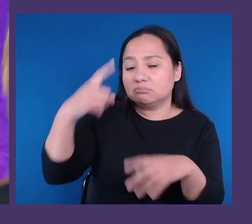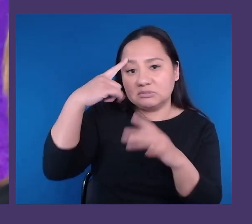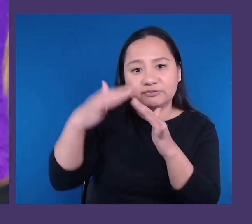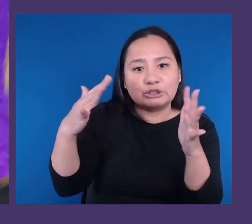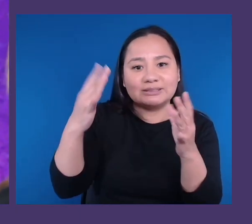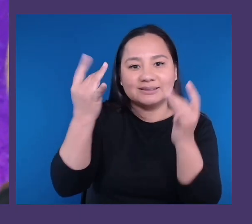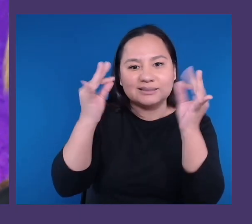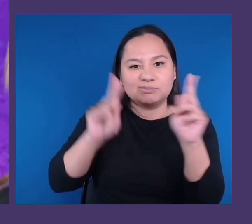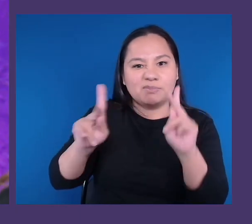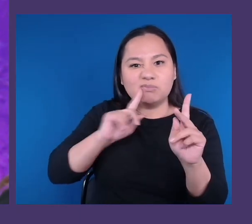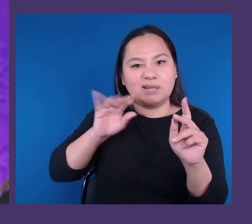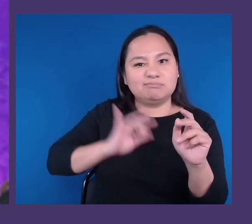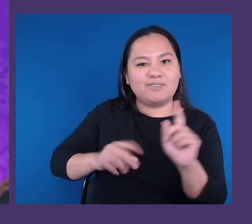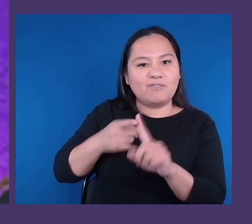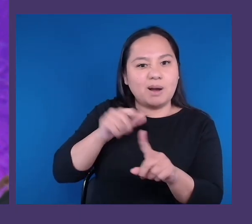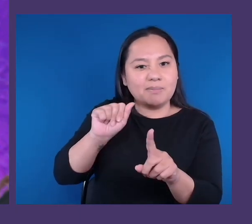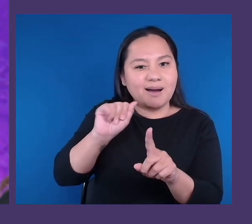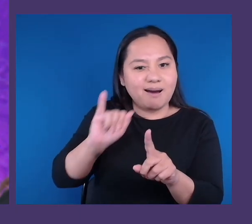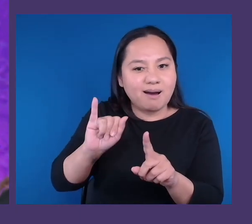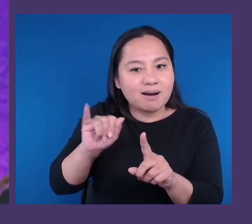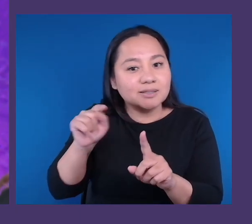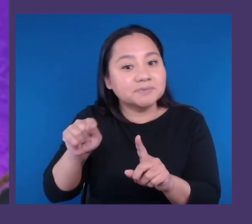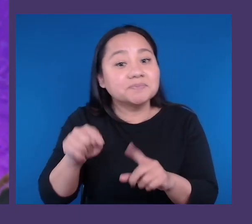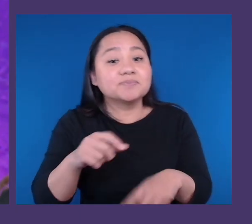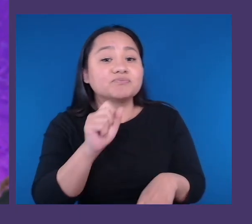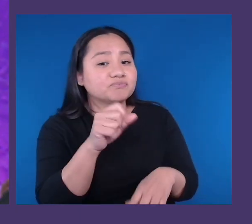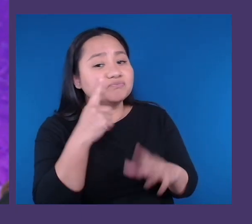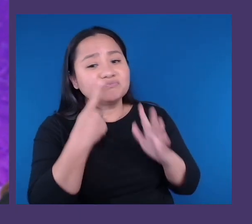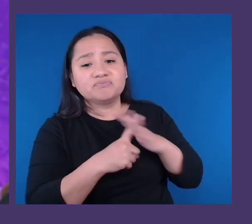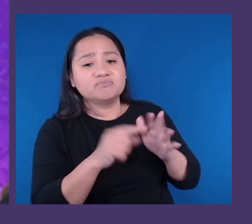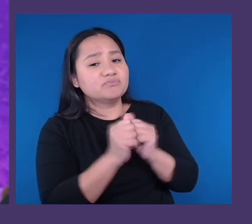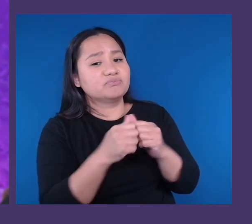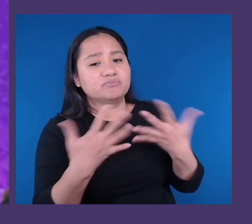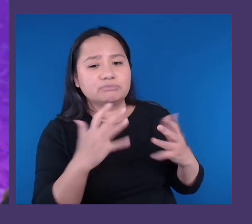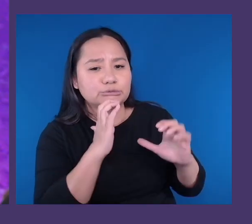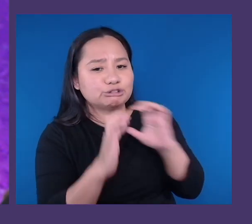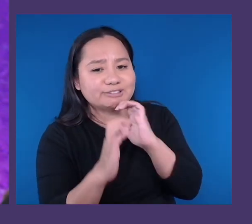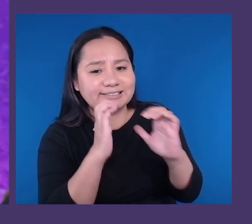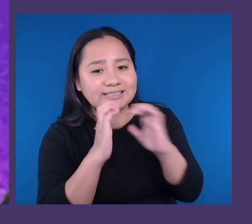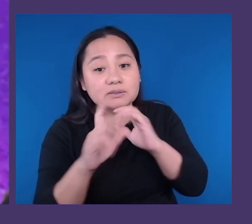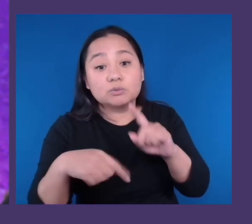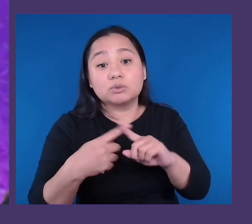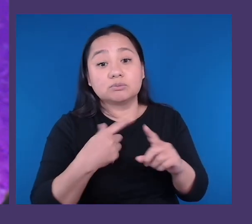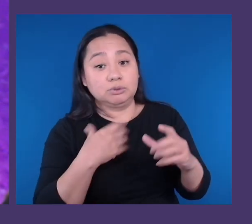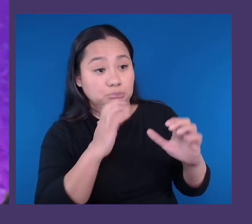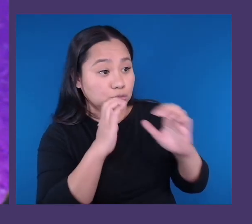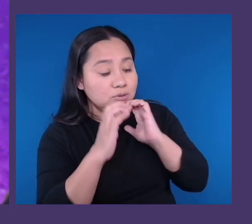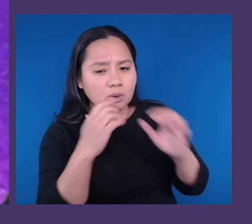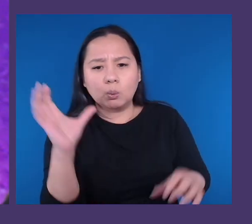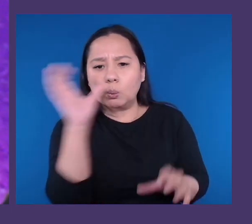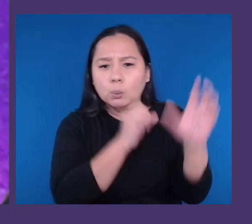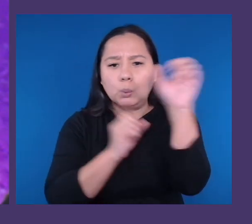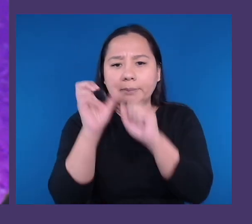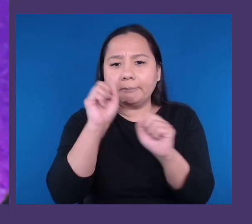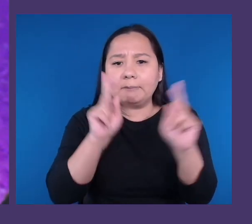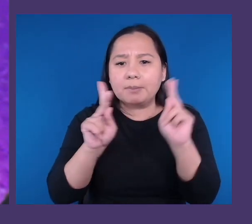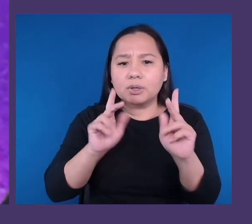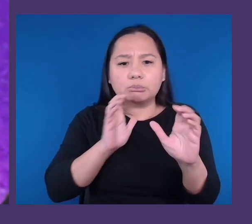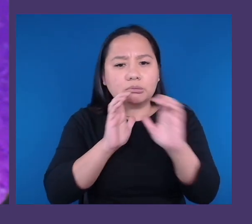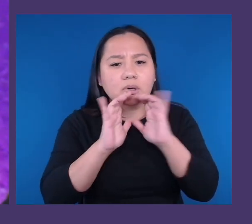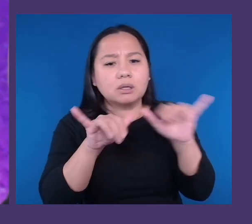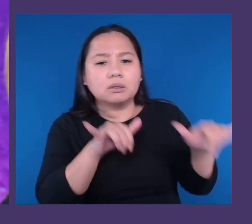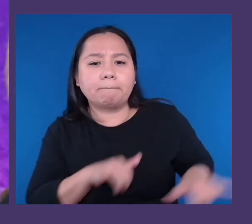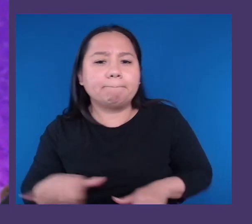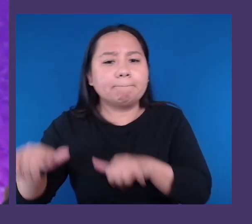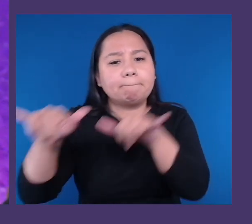communication. When we communicate, we assume other people communicate the same way or that they understand what we're trying to convey initially.